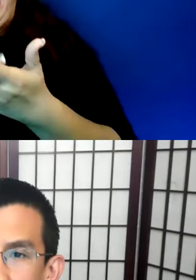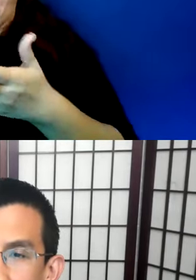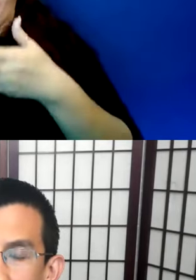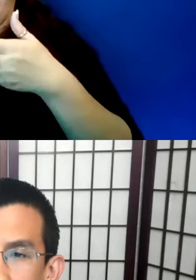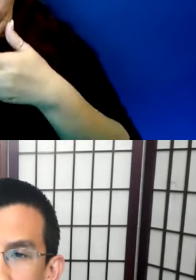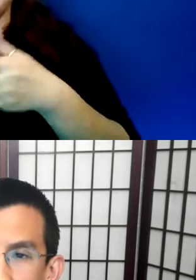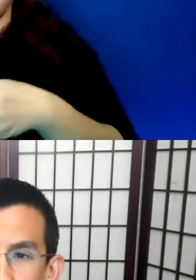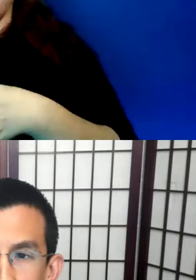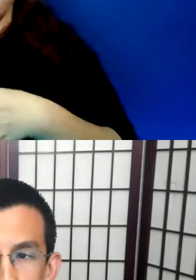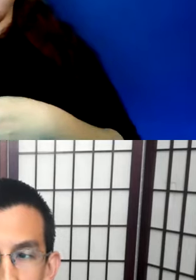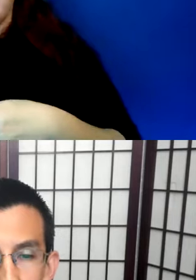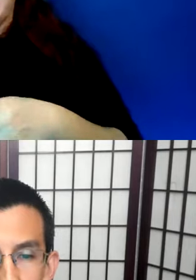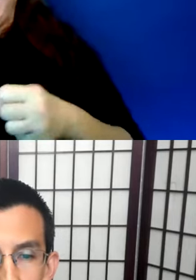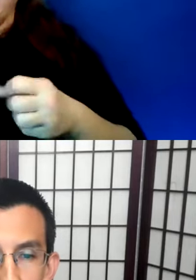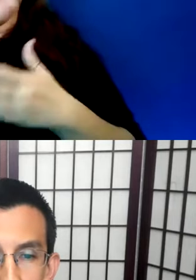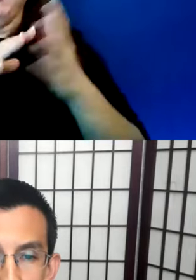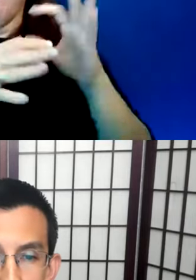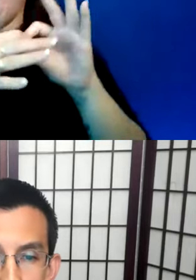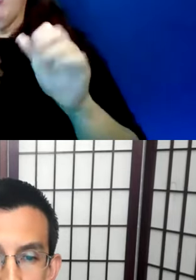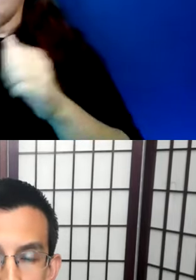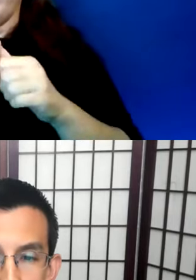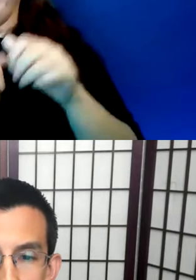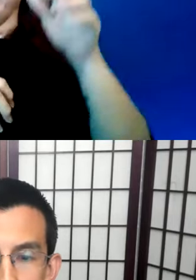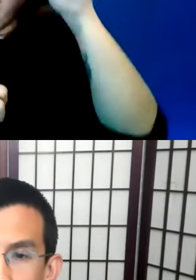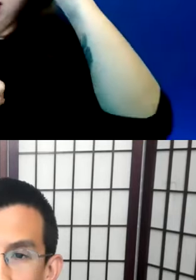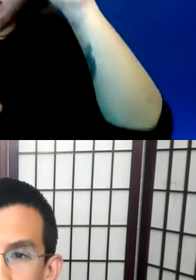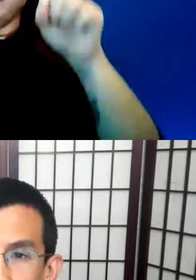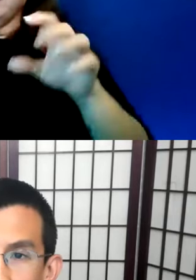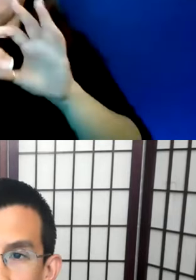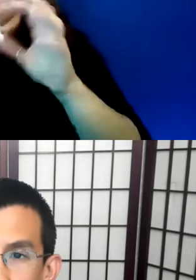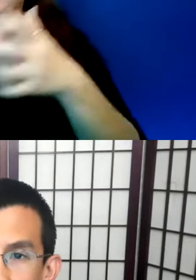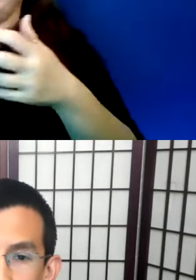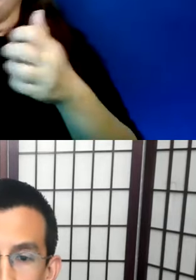a contemporary manifestation of colonization, fits into your analysis of language work.